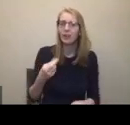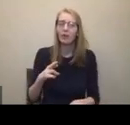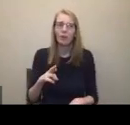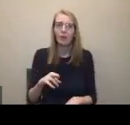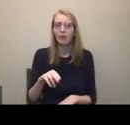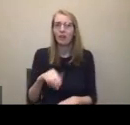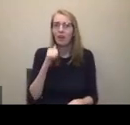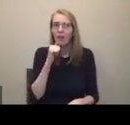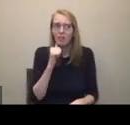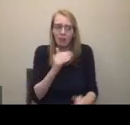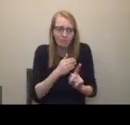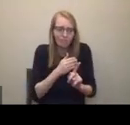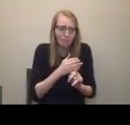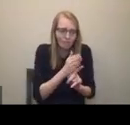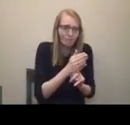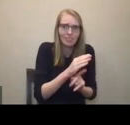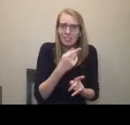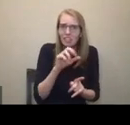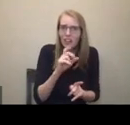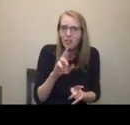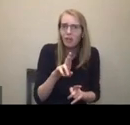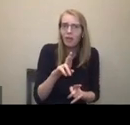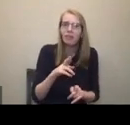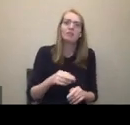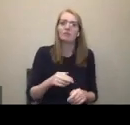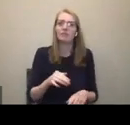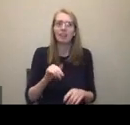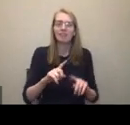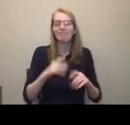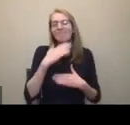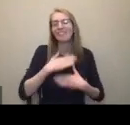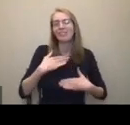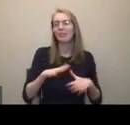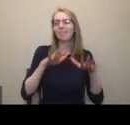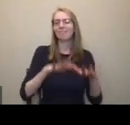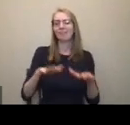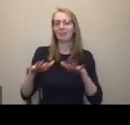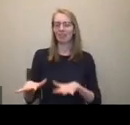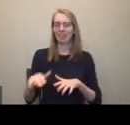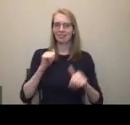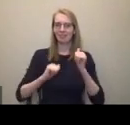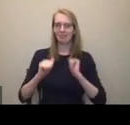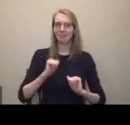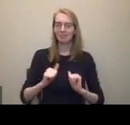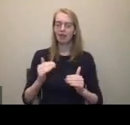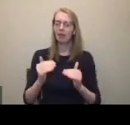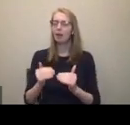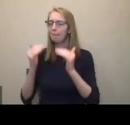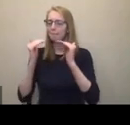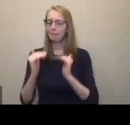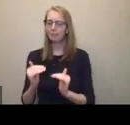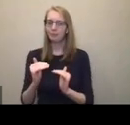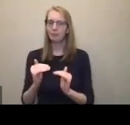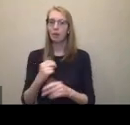we're welcome at relaxed performances. And we move on. So from the from a producer perspective, it's a whole other thing.